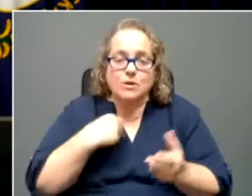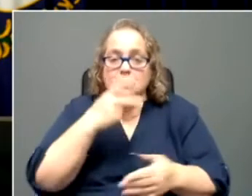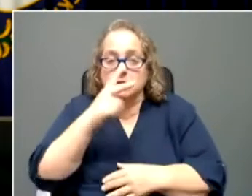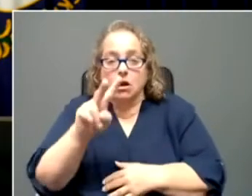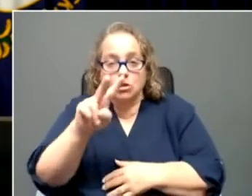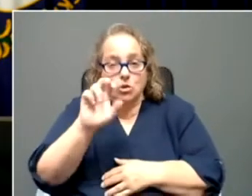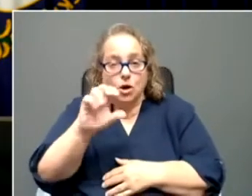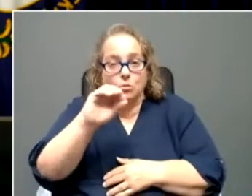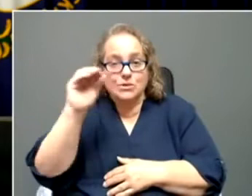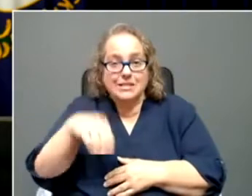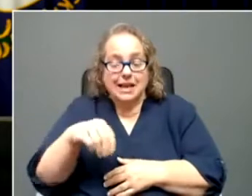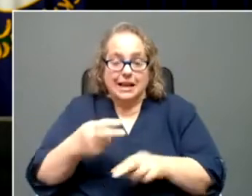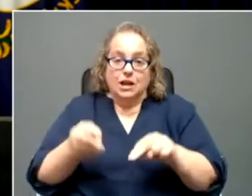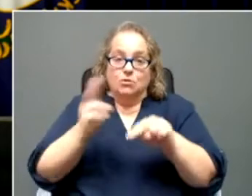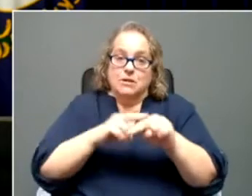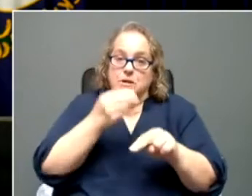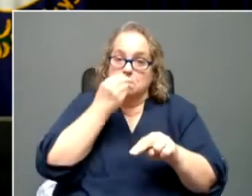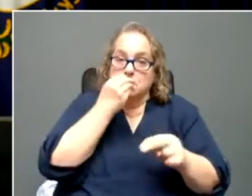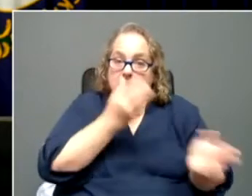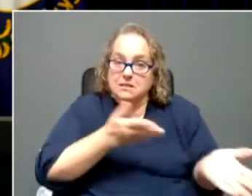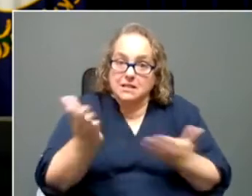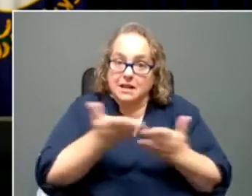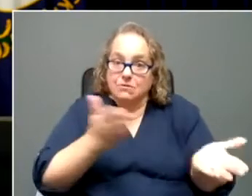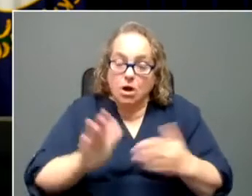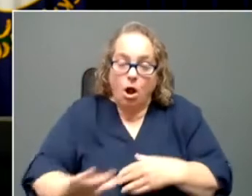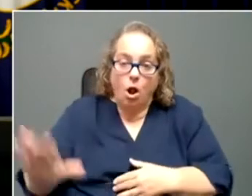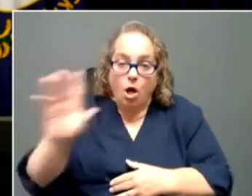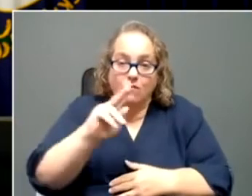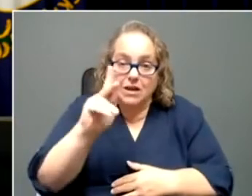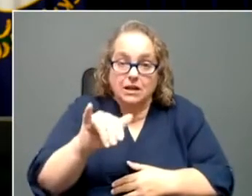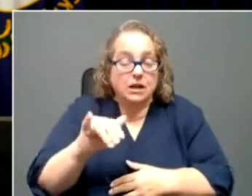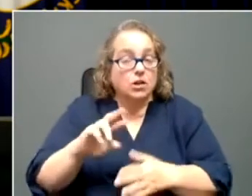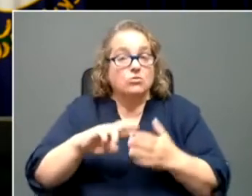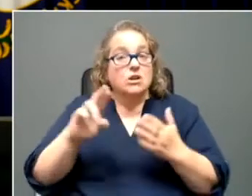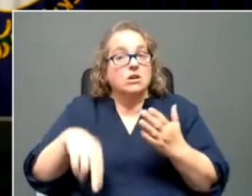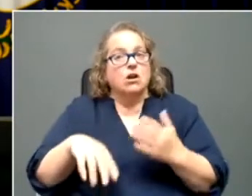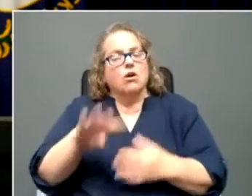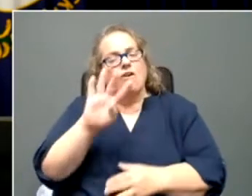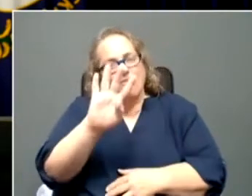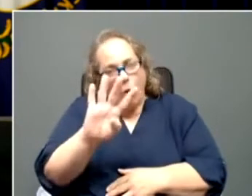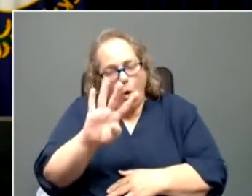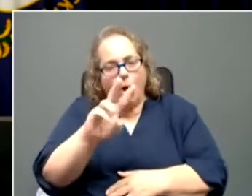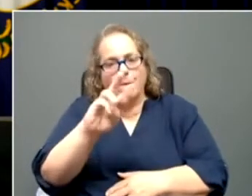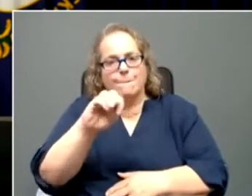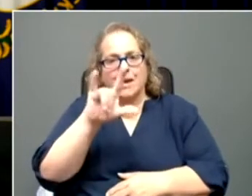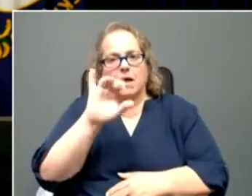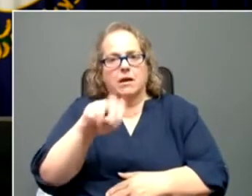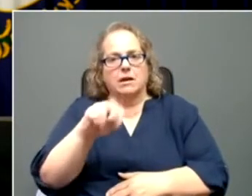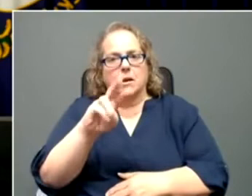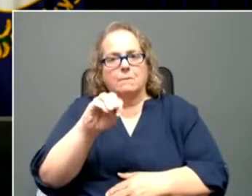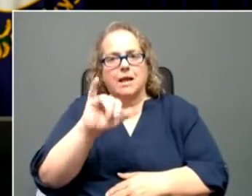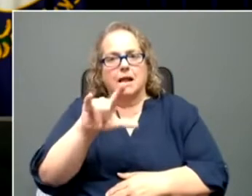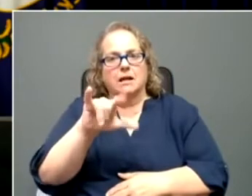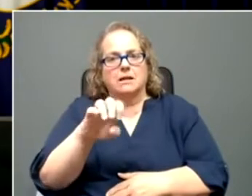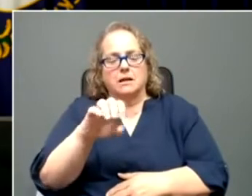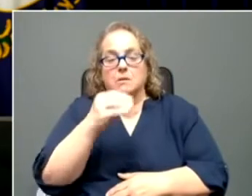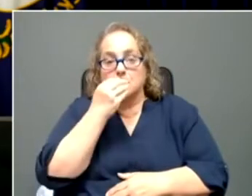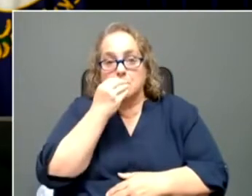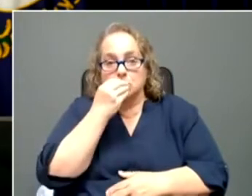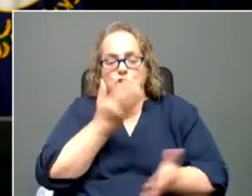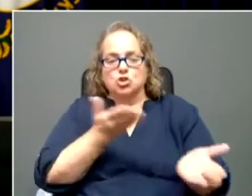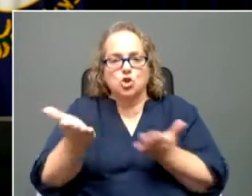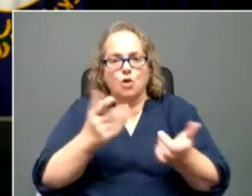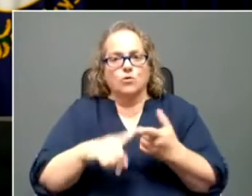in meal deliveries across the Commonwealth, resulting in 44 million meals served to our seniors